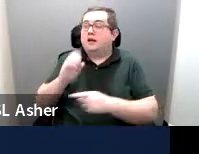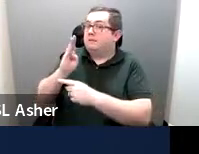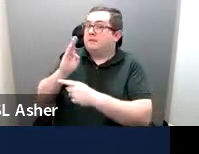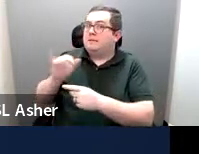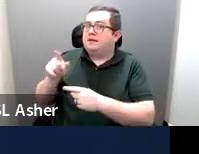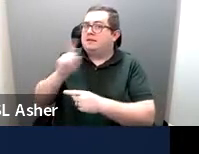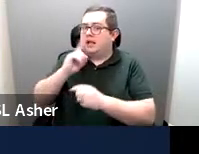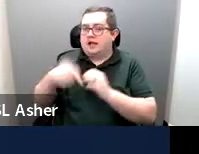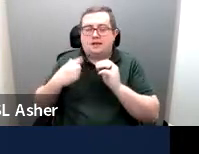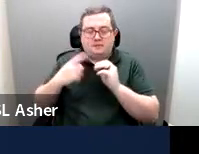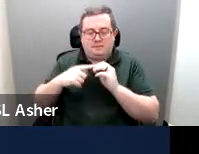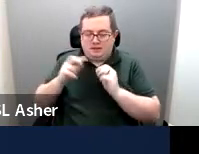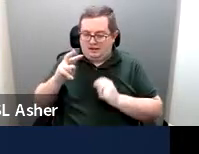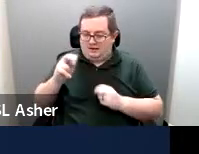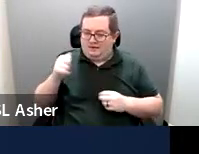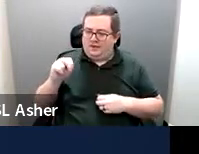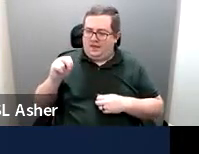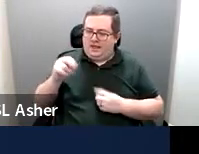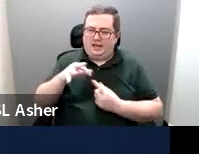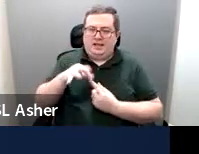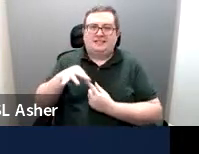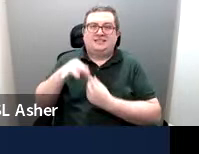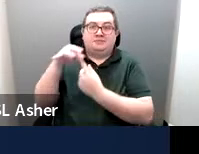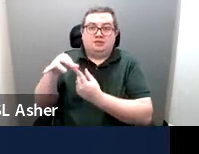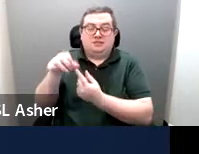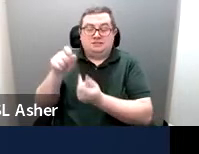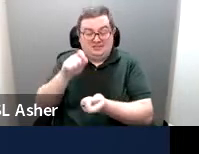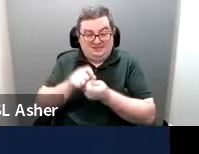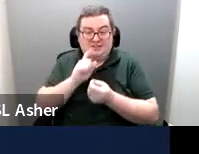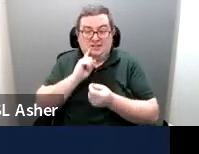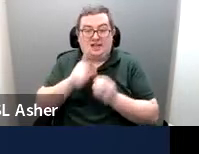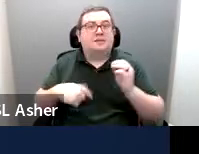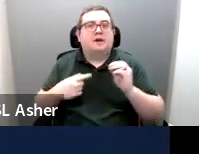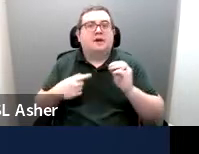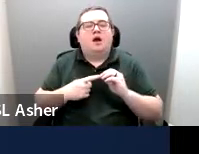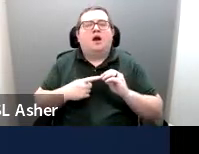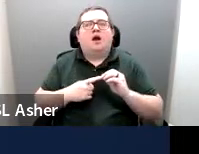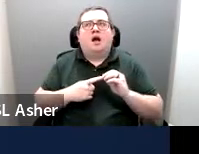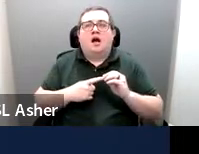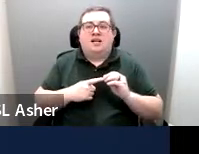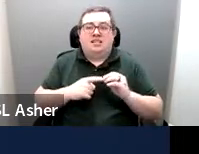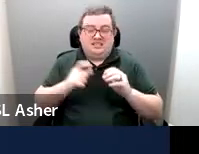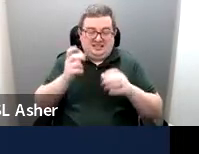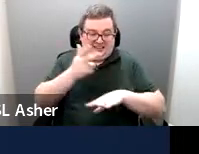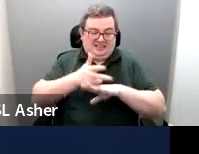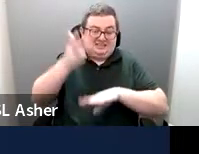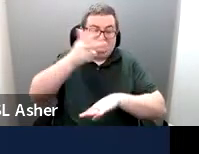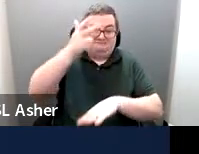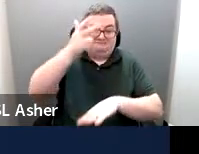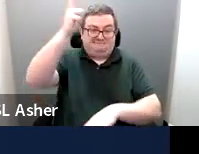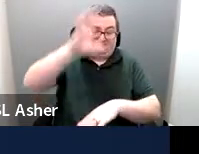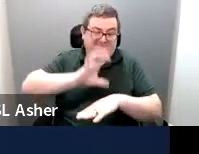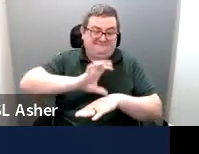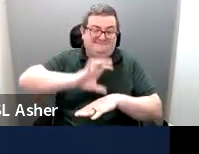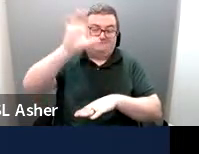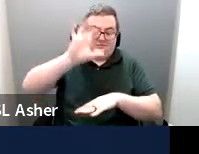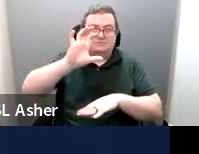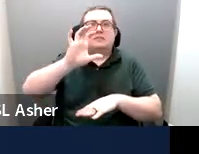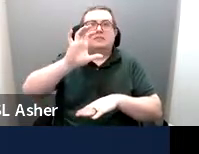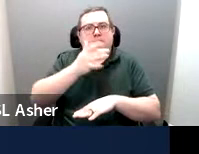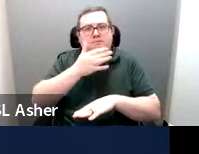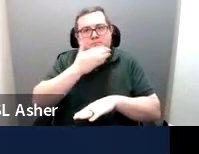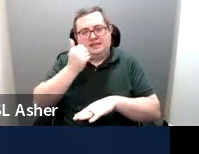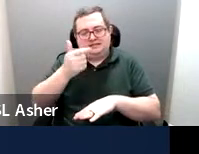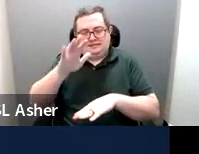about van exceptions, he was specifically talking about a multi-level parking garage and locating the van spaces